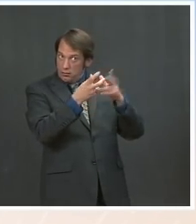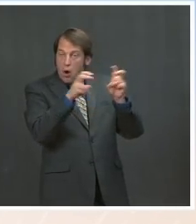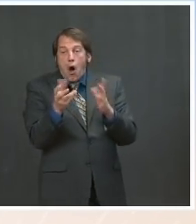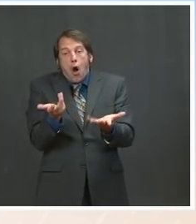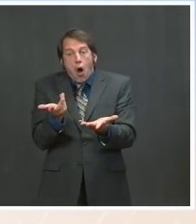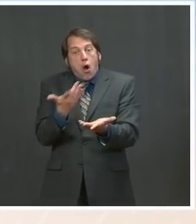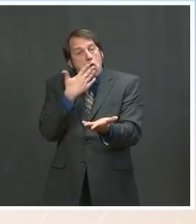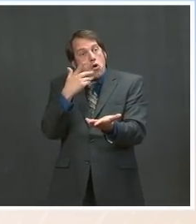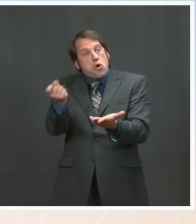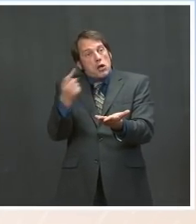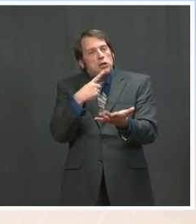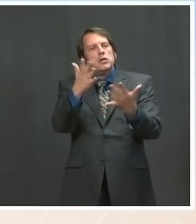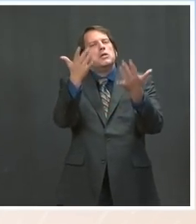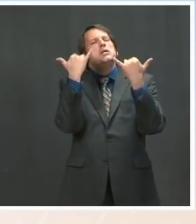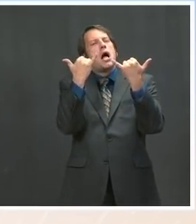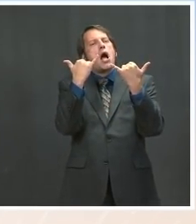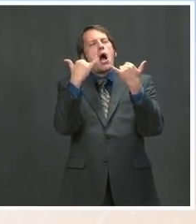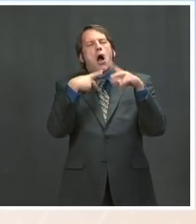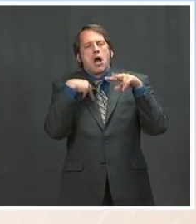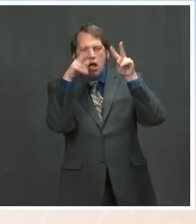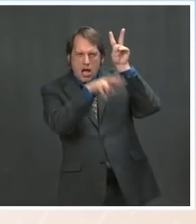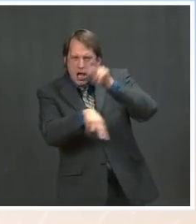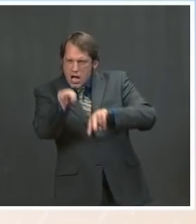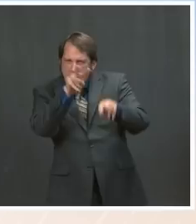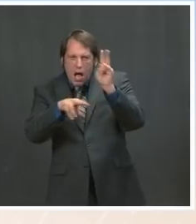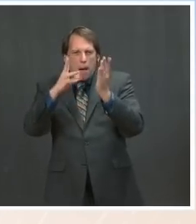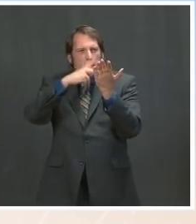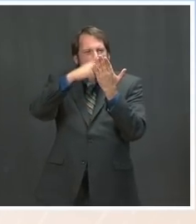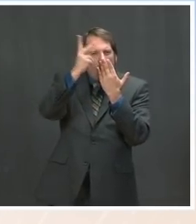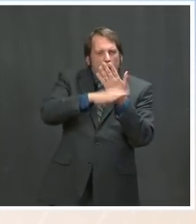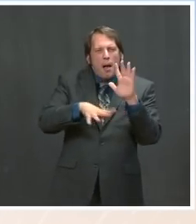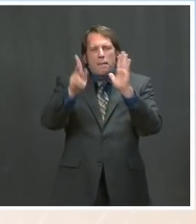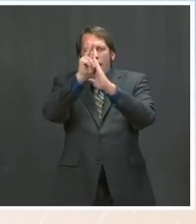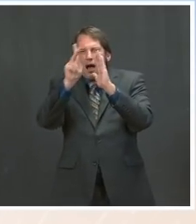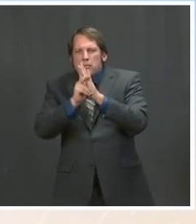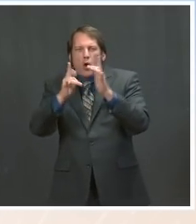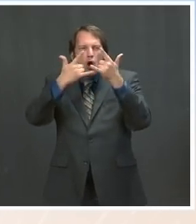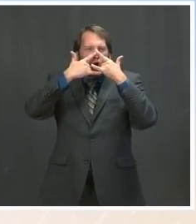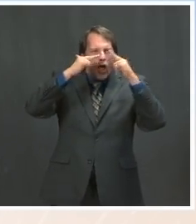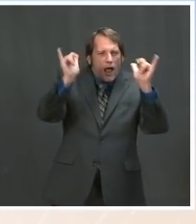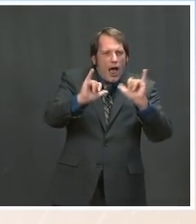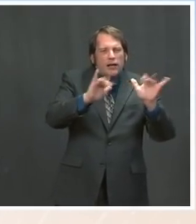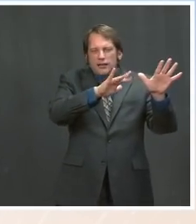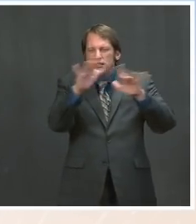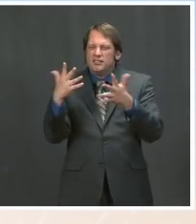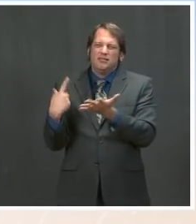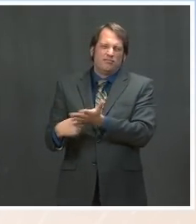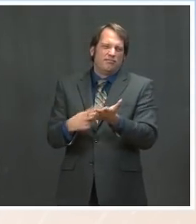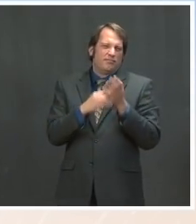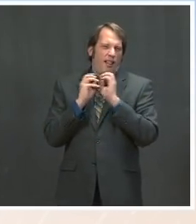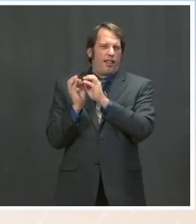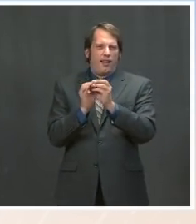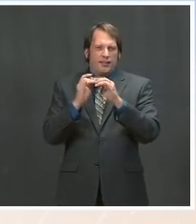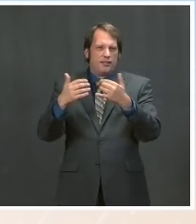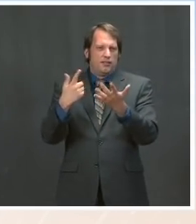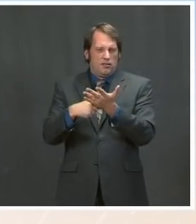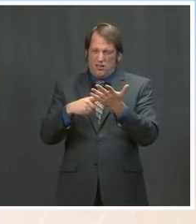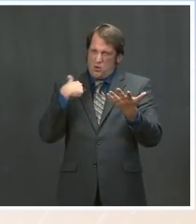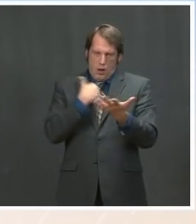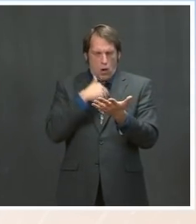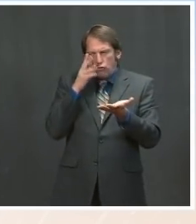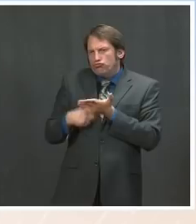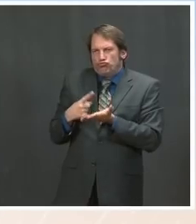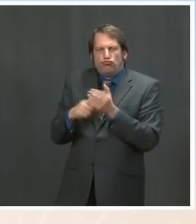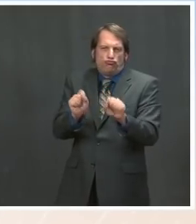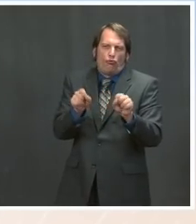will be, will be how they will move forward on the Hill. We're eager to have those conversations with leaders in Congress. Go ahead. Thanks, Jen. India is